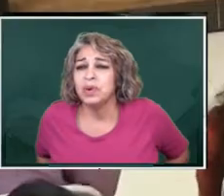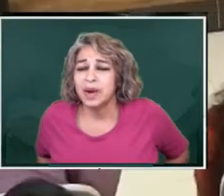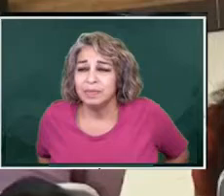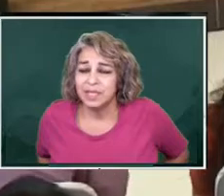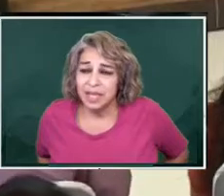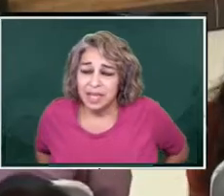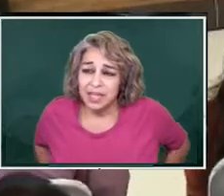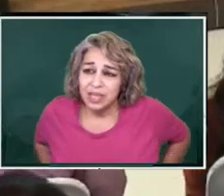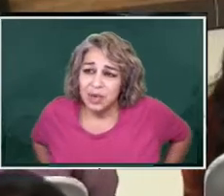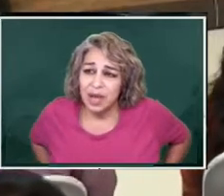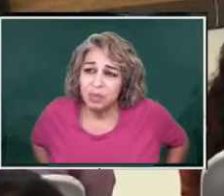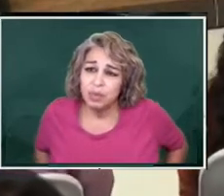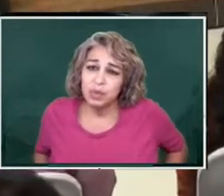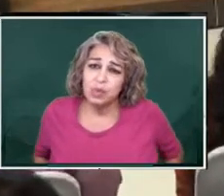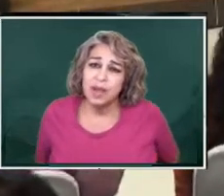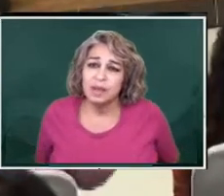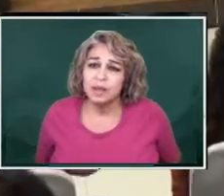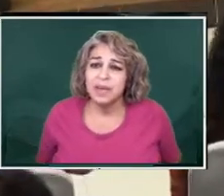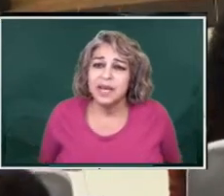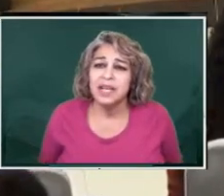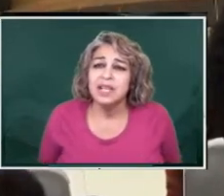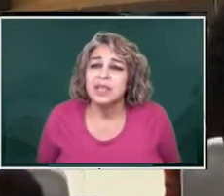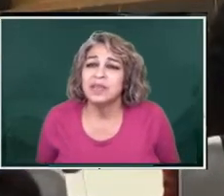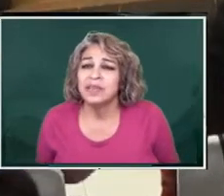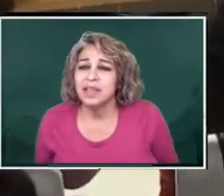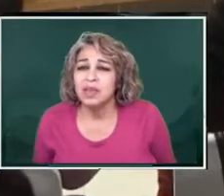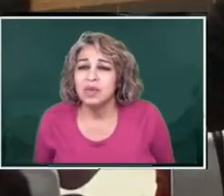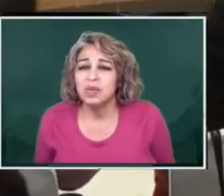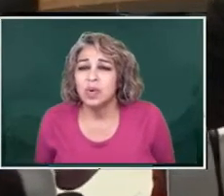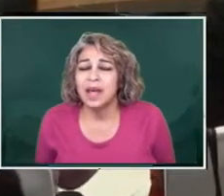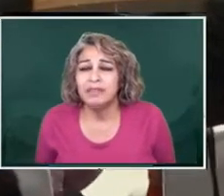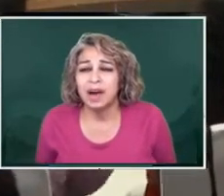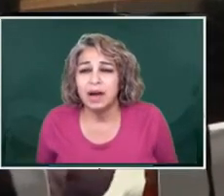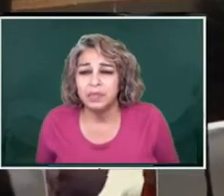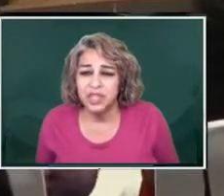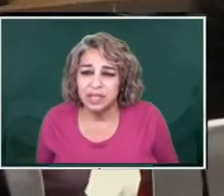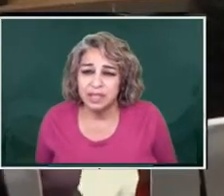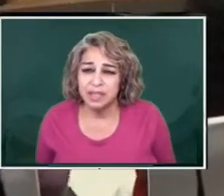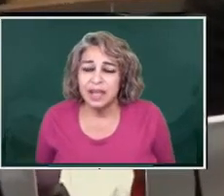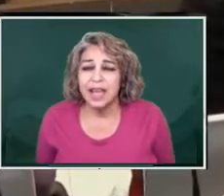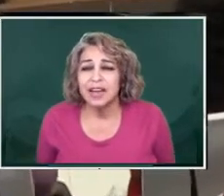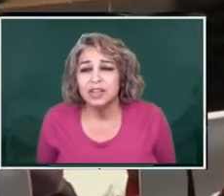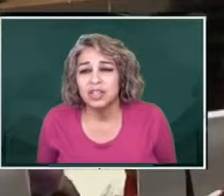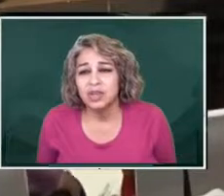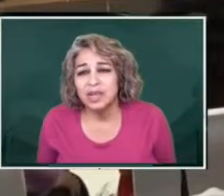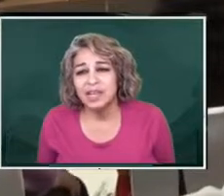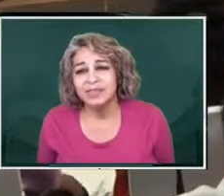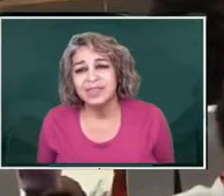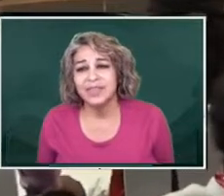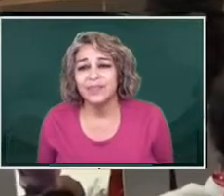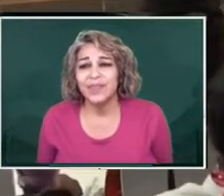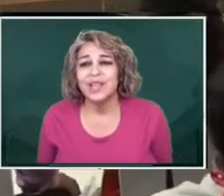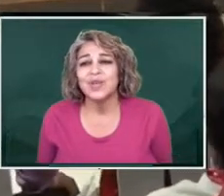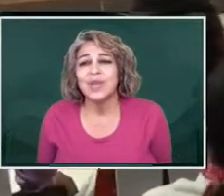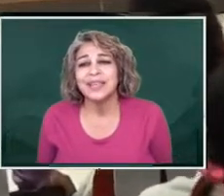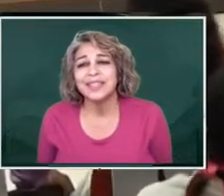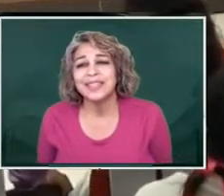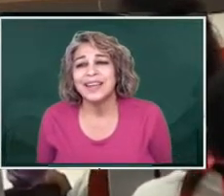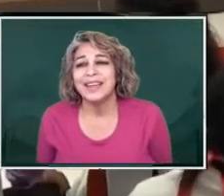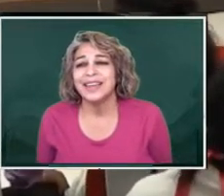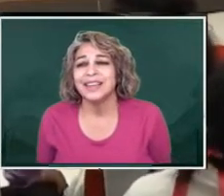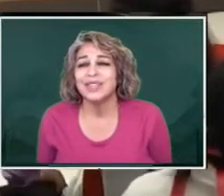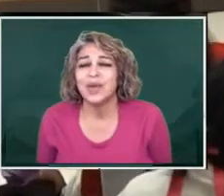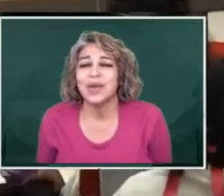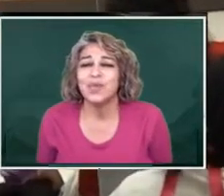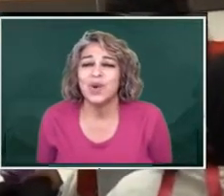these programs, to help rail them in, so that the youth will have options and alternatives, so he can